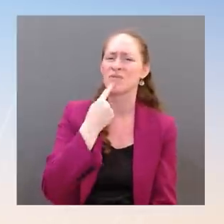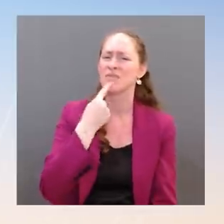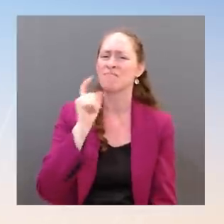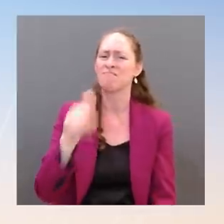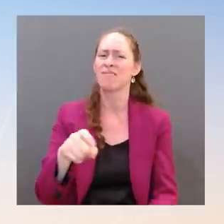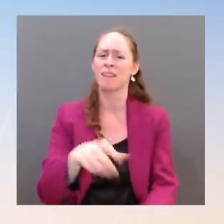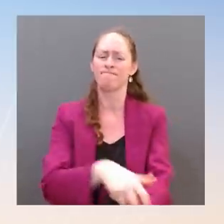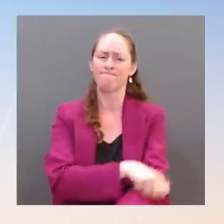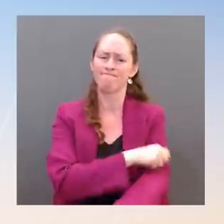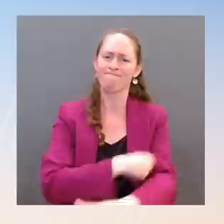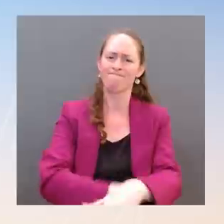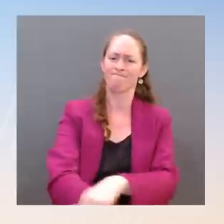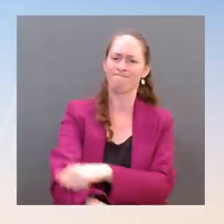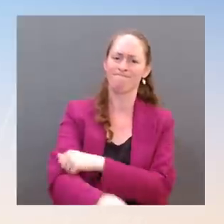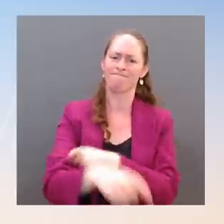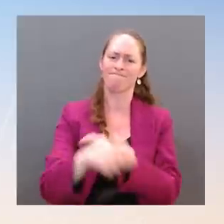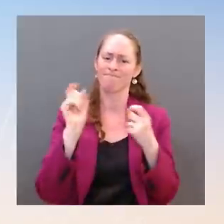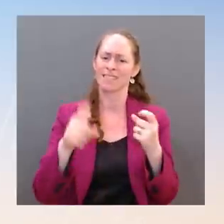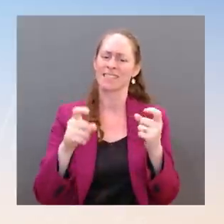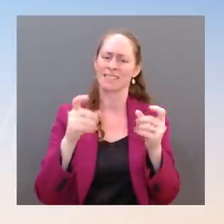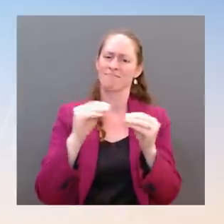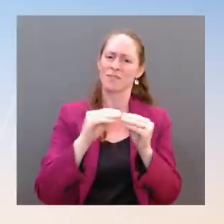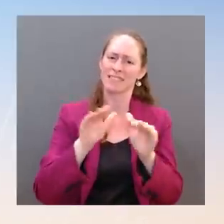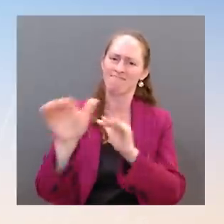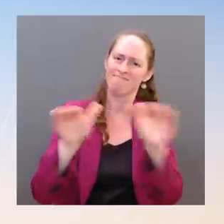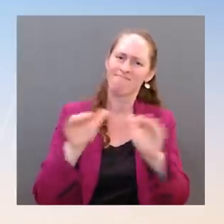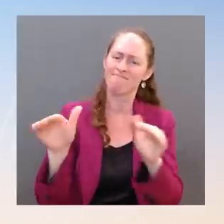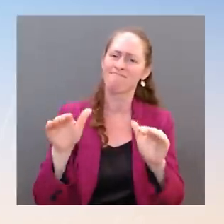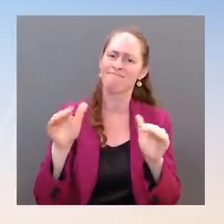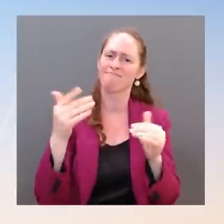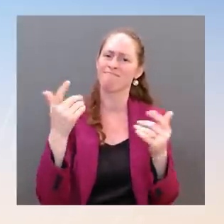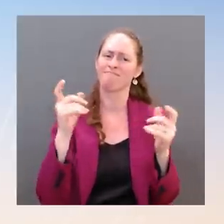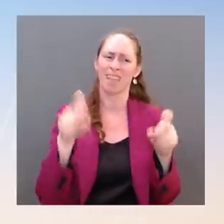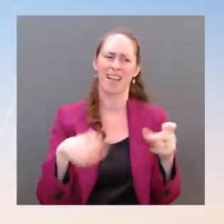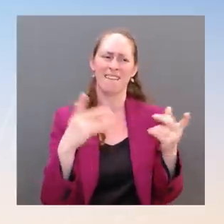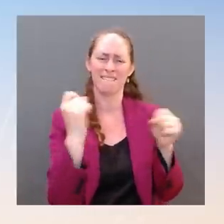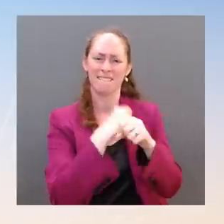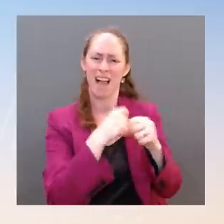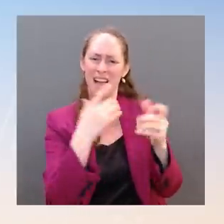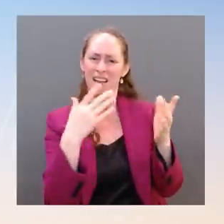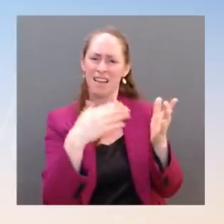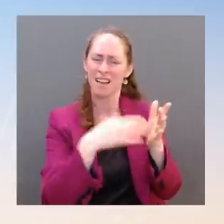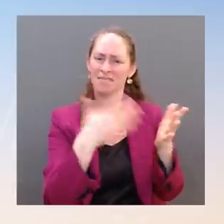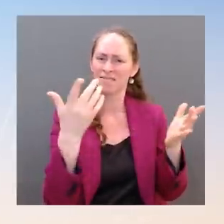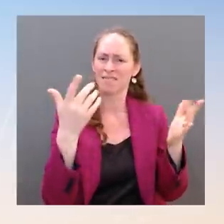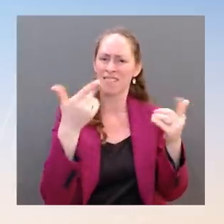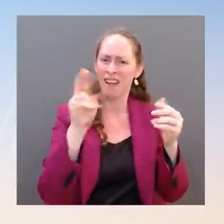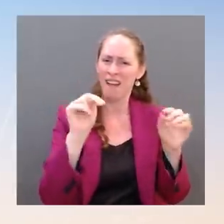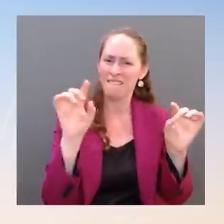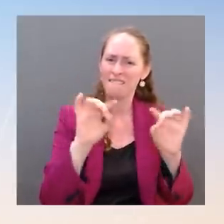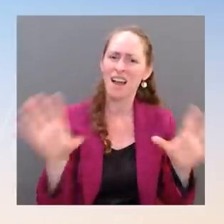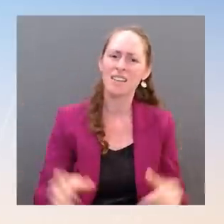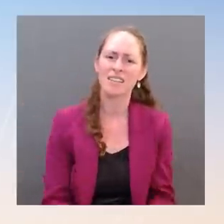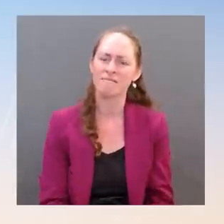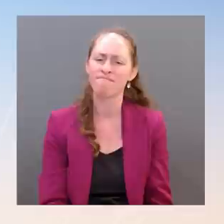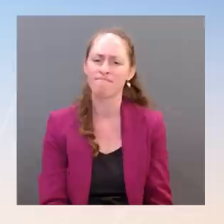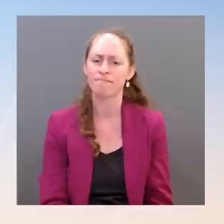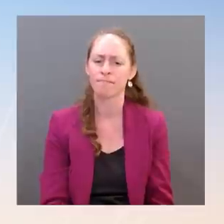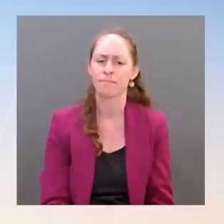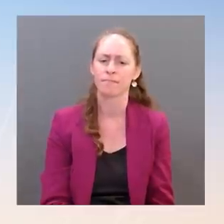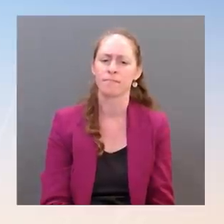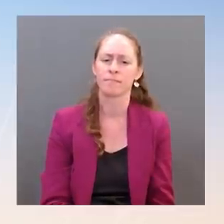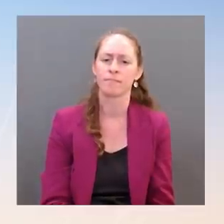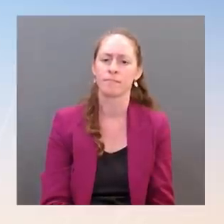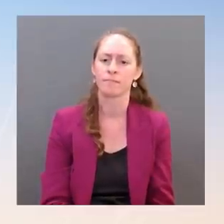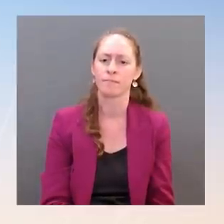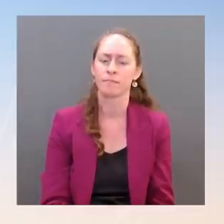And as part of the president's comprehensive strategy to fight gun crime, we're putting more cops on the beat, as you've heard us say this